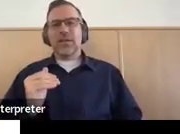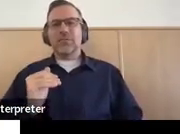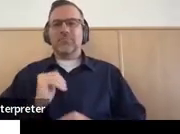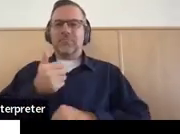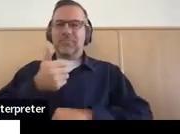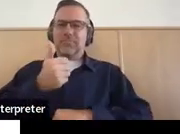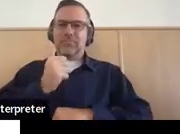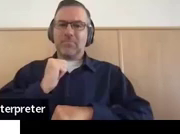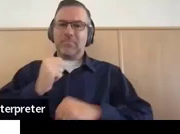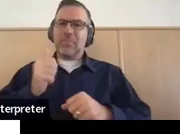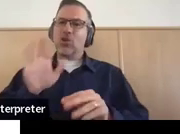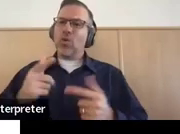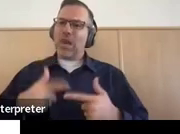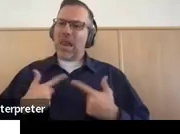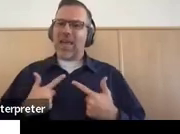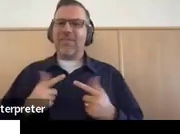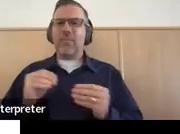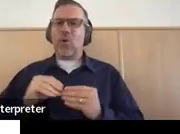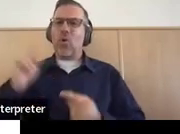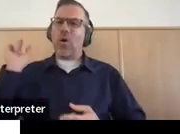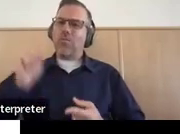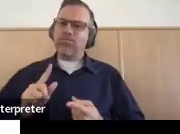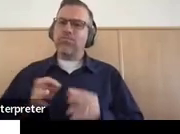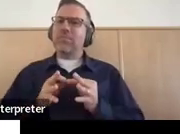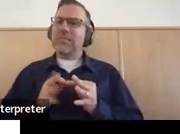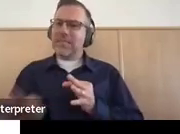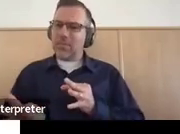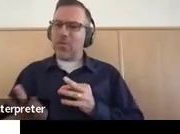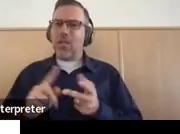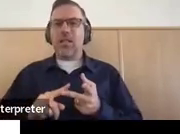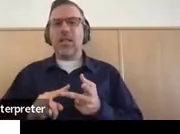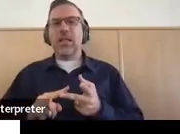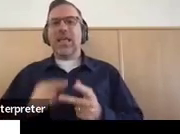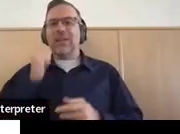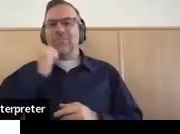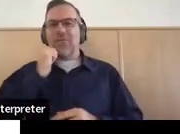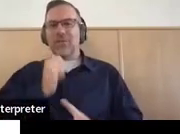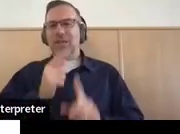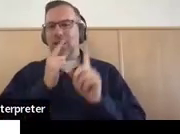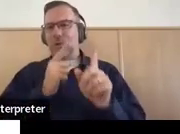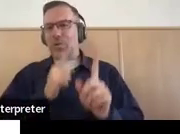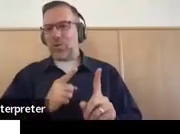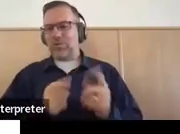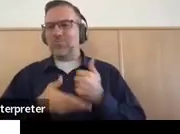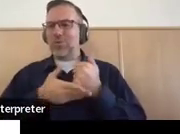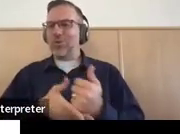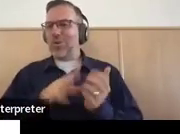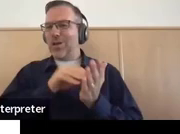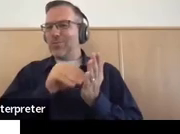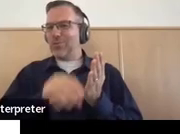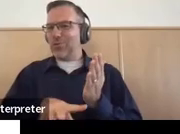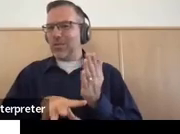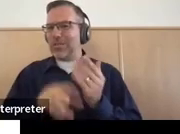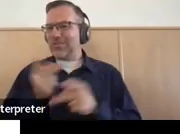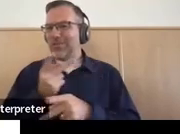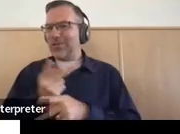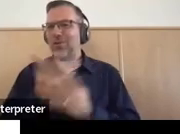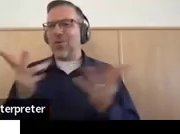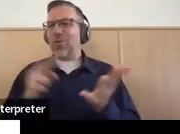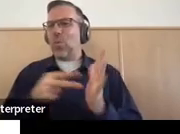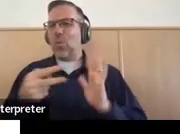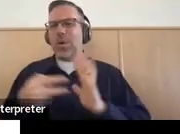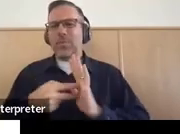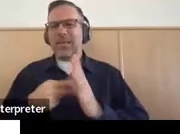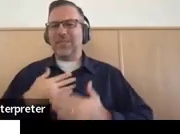So those are all things that we can help our students do to be able to figure out what a meaningful day is for